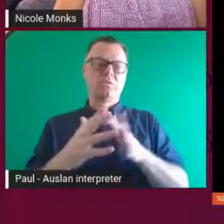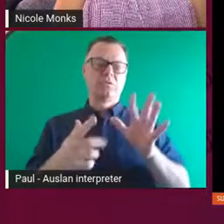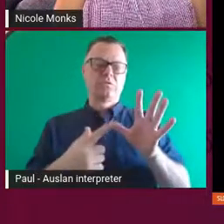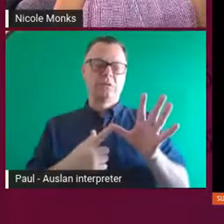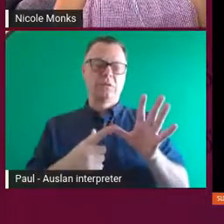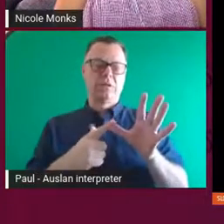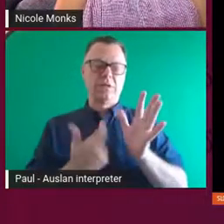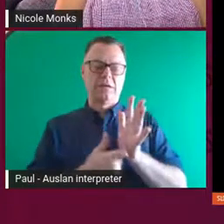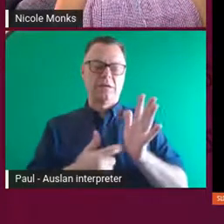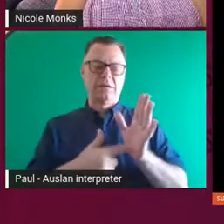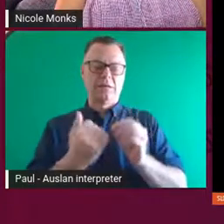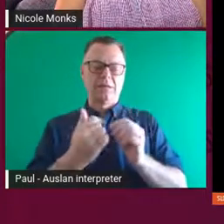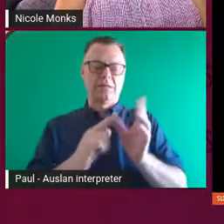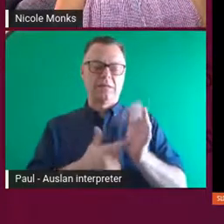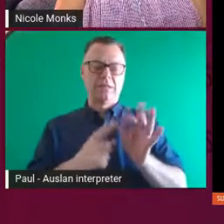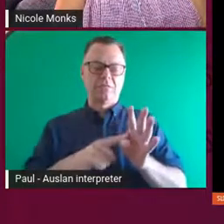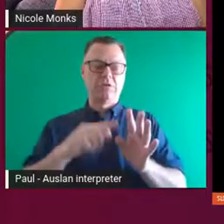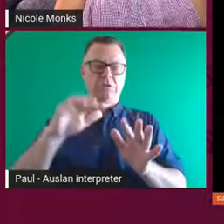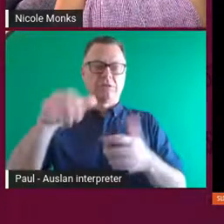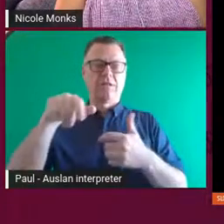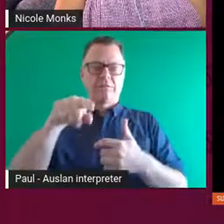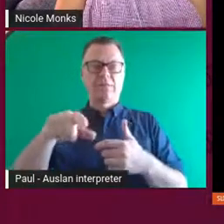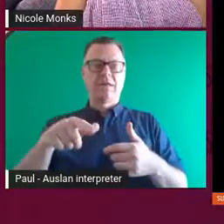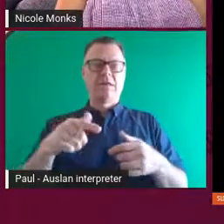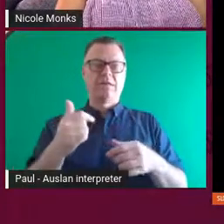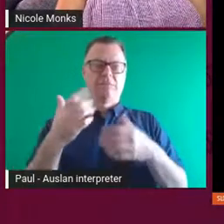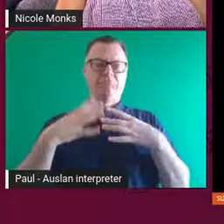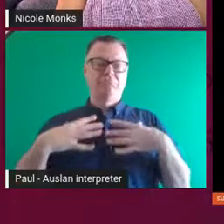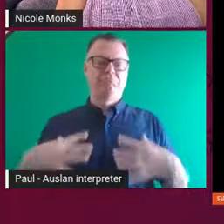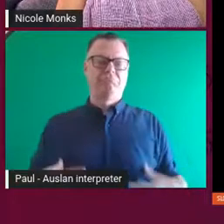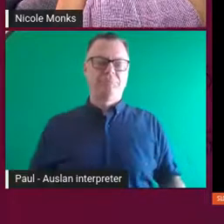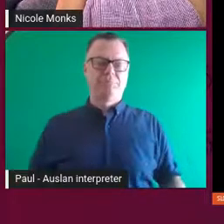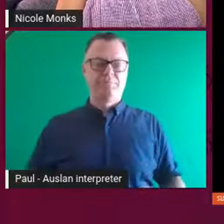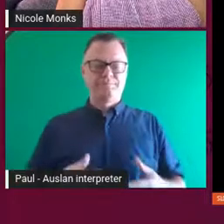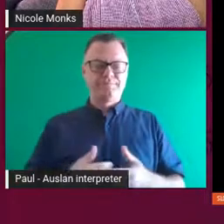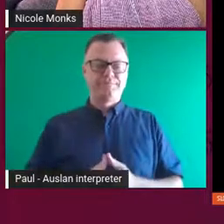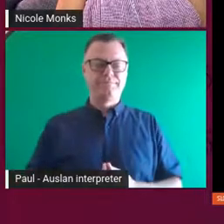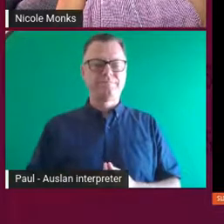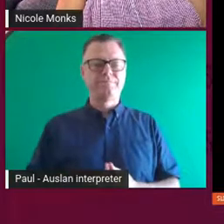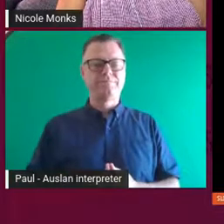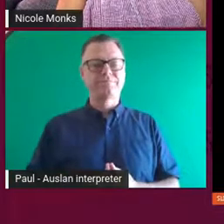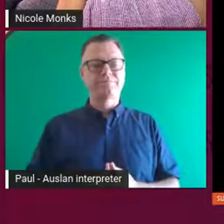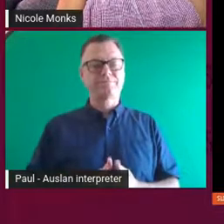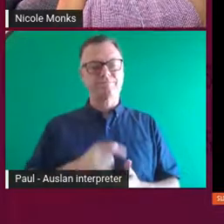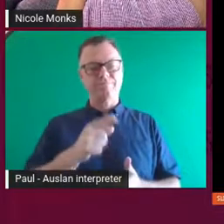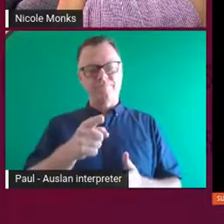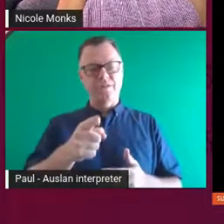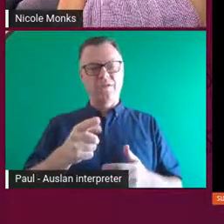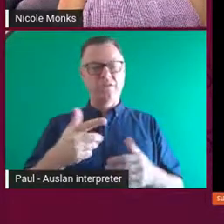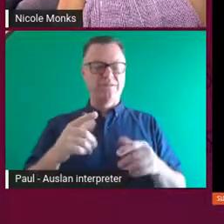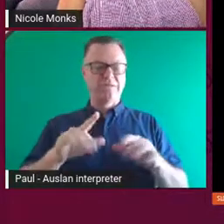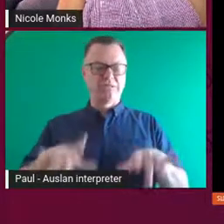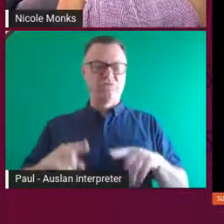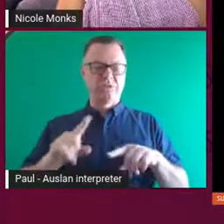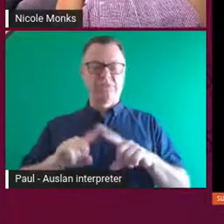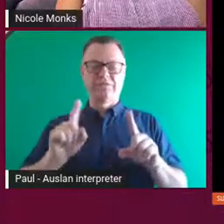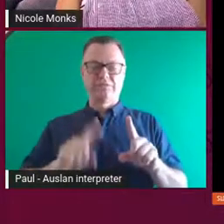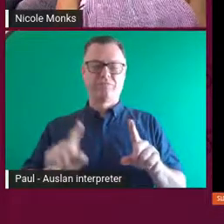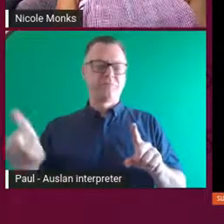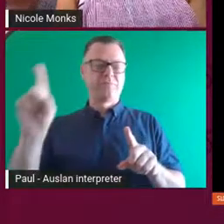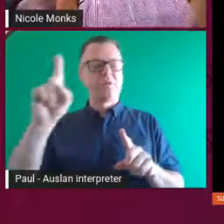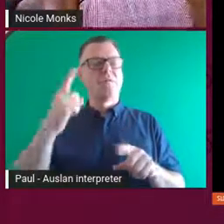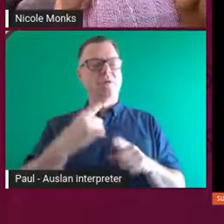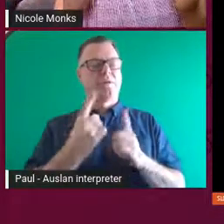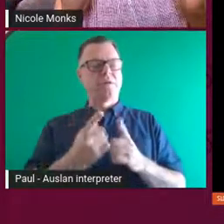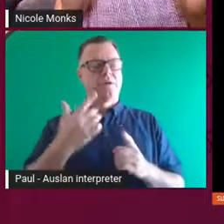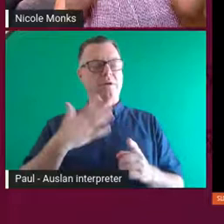So, yeah, it's had quite a life in many different aspects. And I guess that's one thing that I like to do with my work